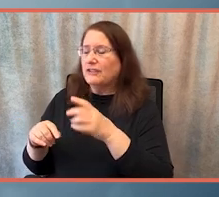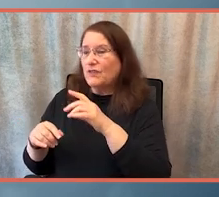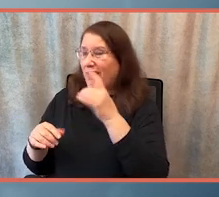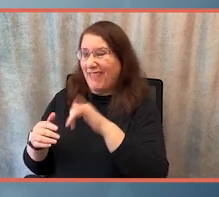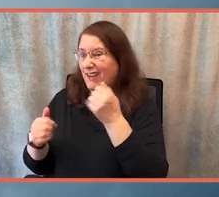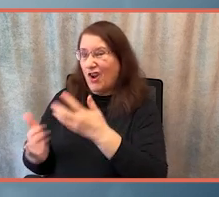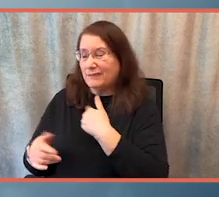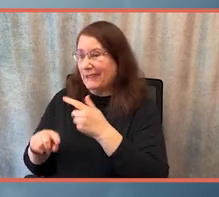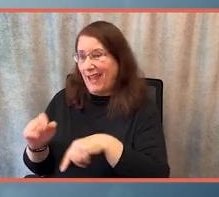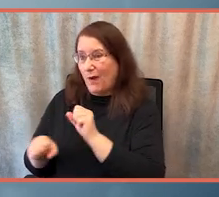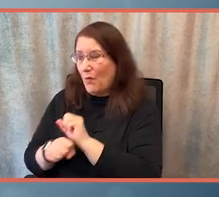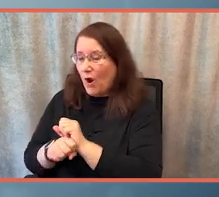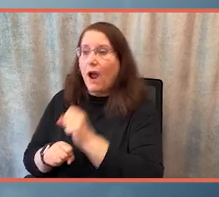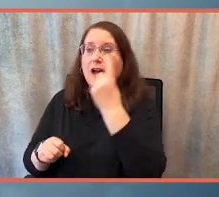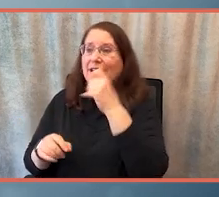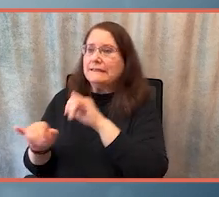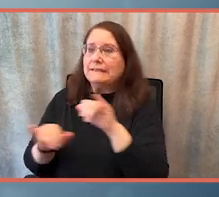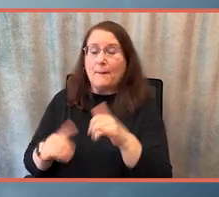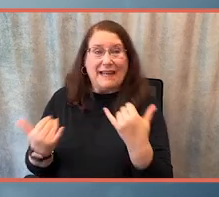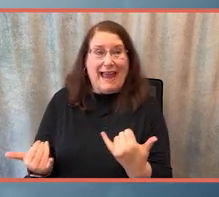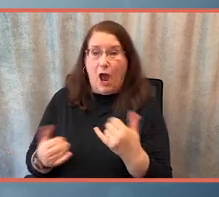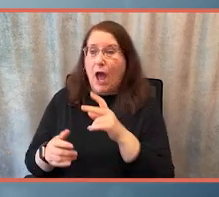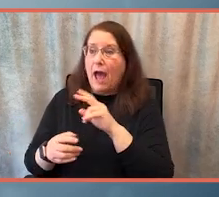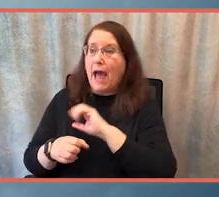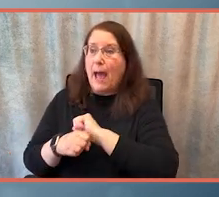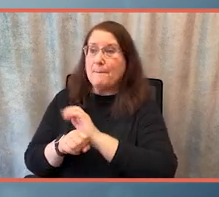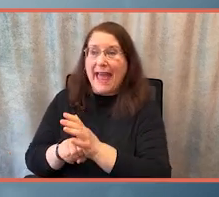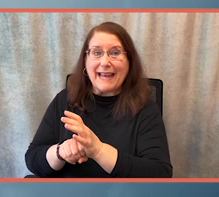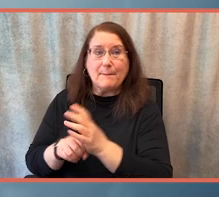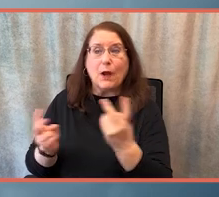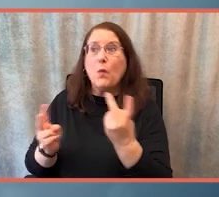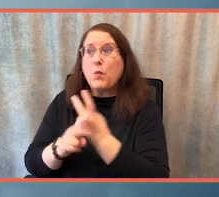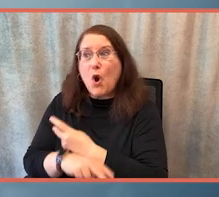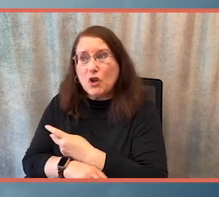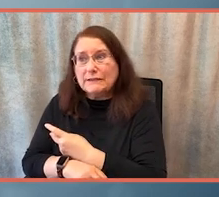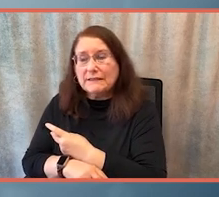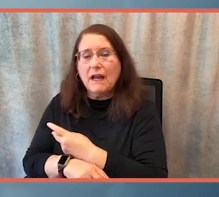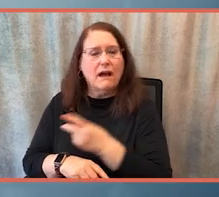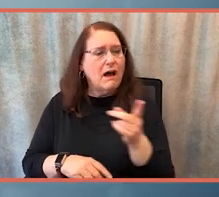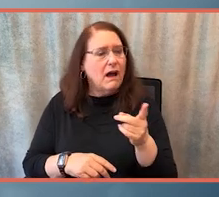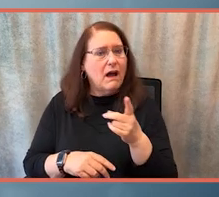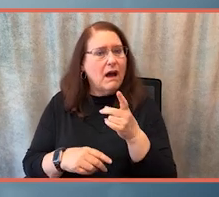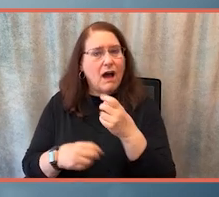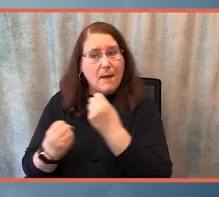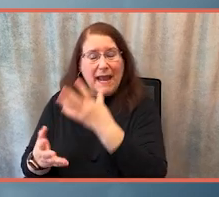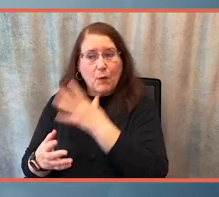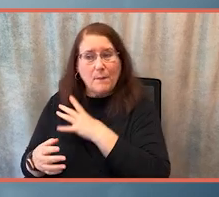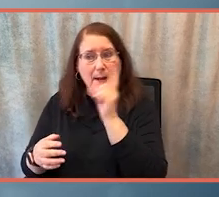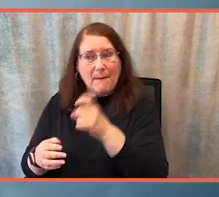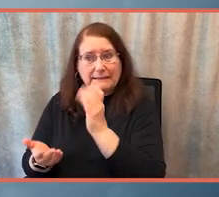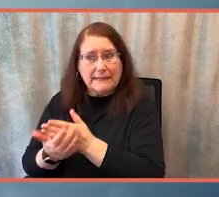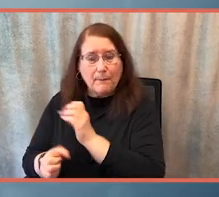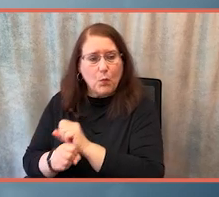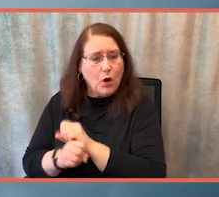similar position to me have had to leave the workforce. Almost 2 million. Almost 2 million. That's a lot of women. That's a big loss to the economy.